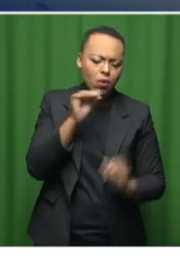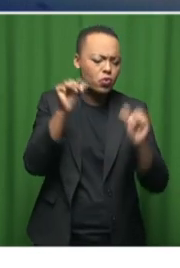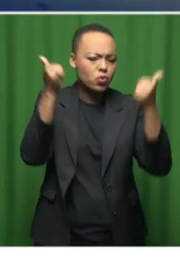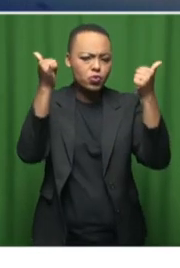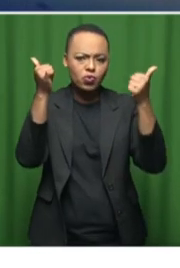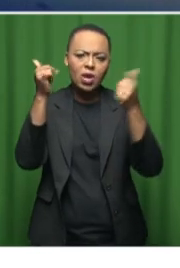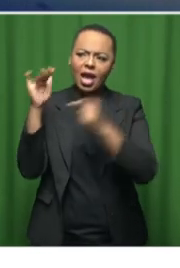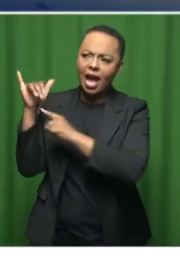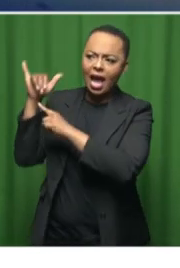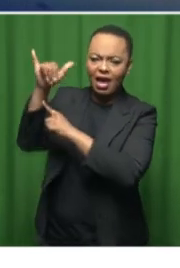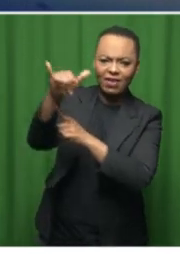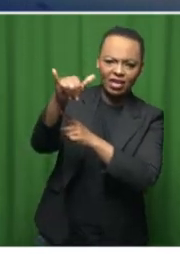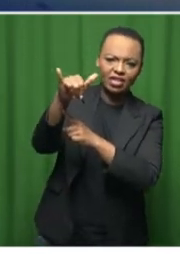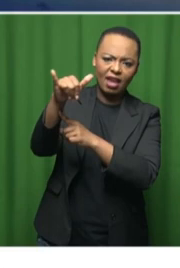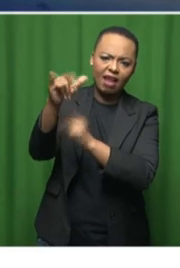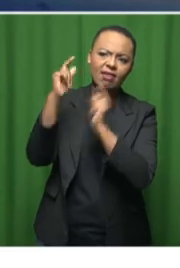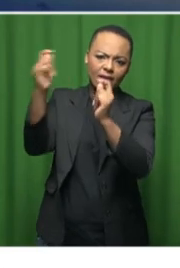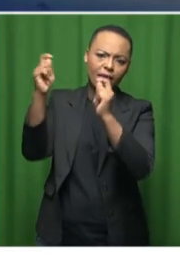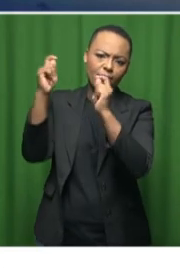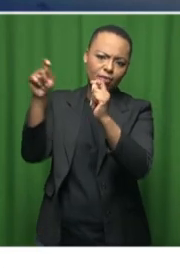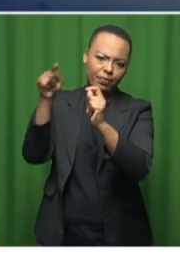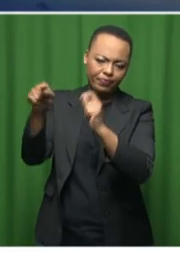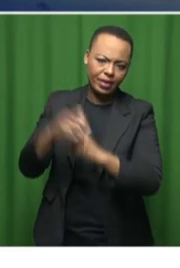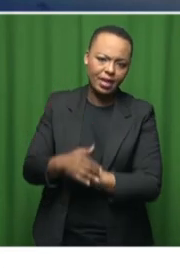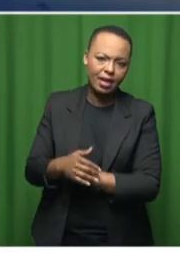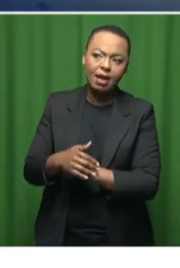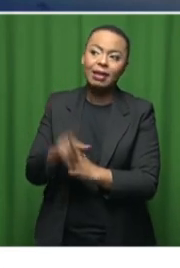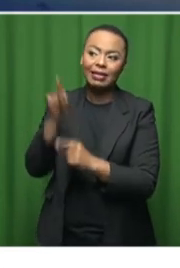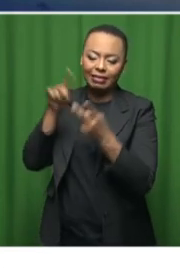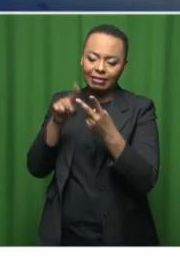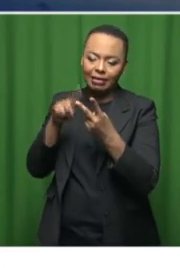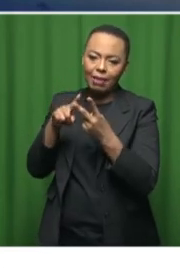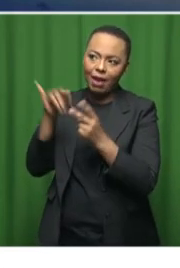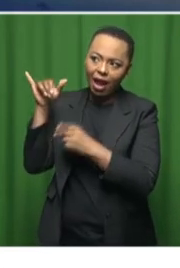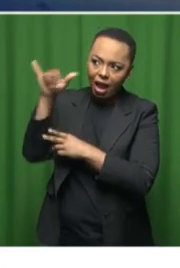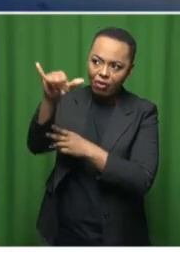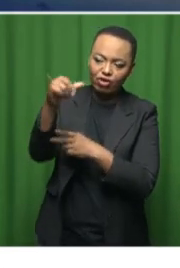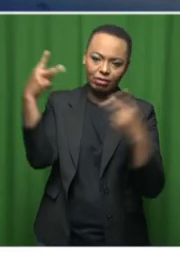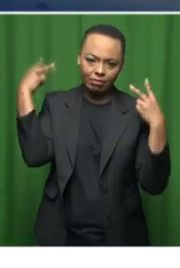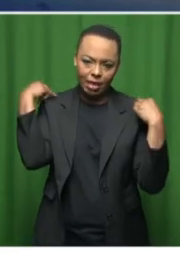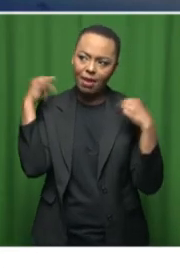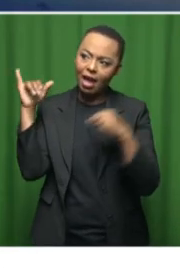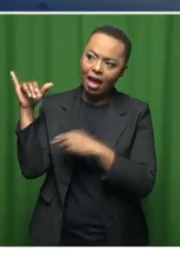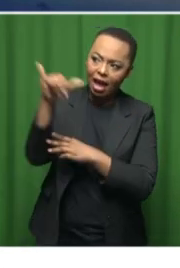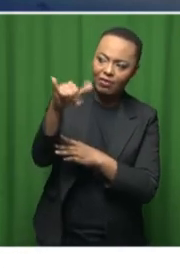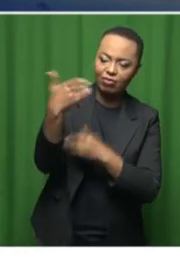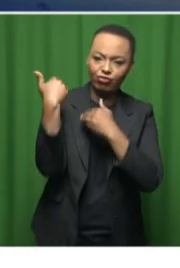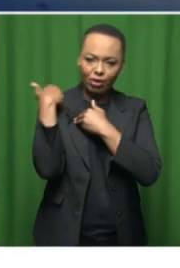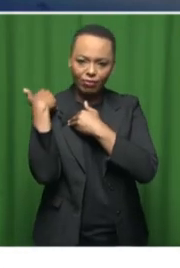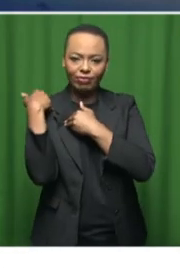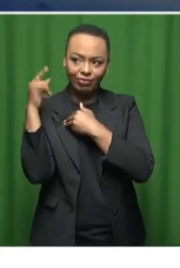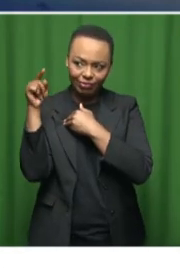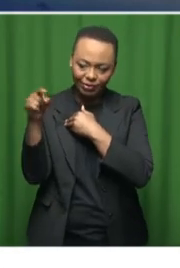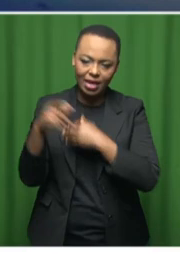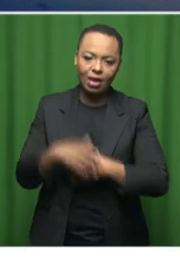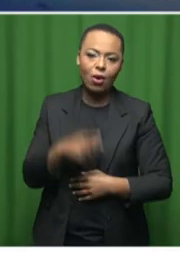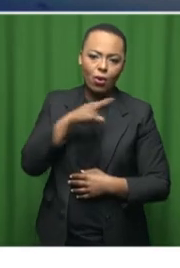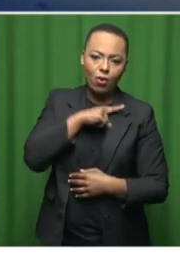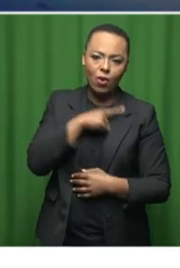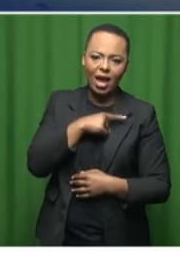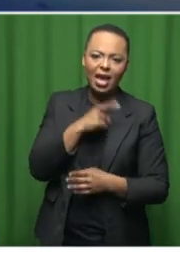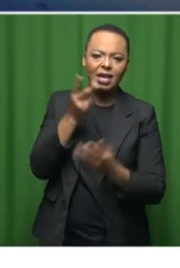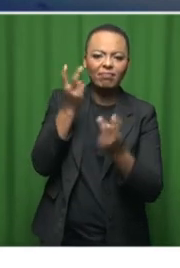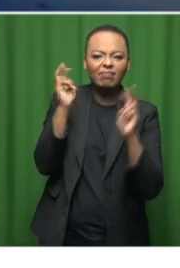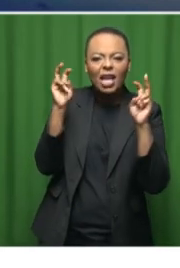aviation sector in terms of aviation security and aviation safety, particularly when you talk about your